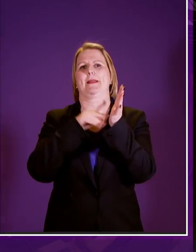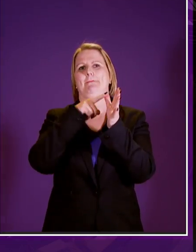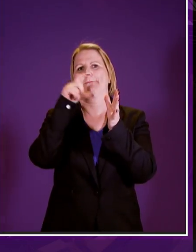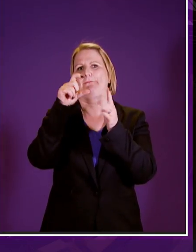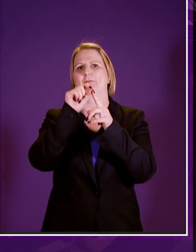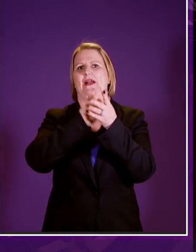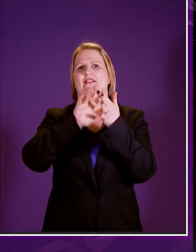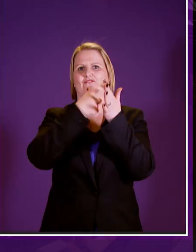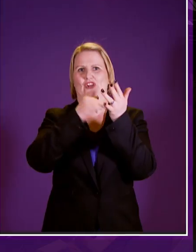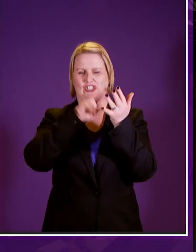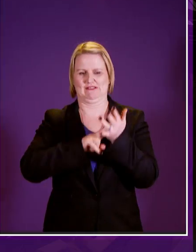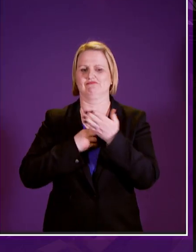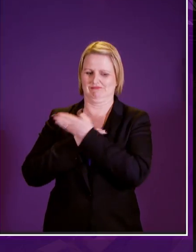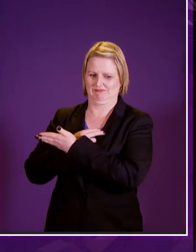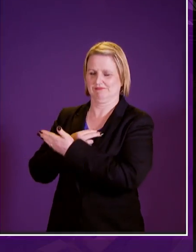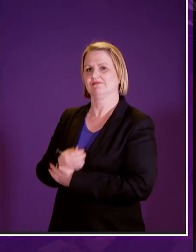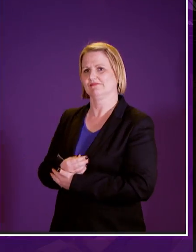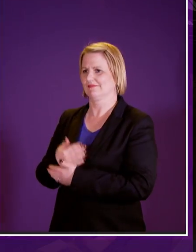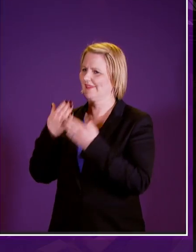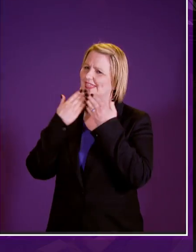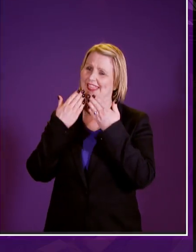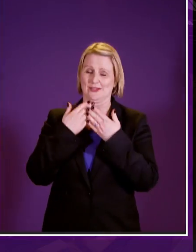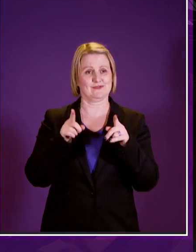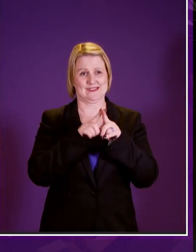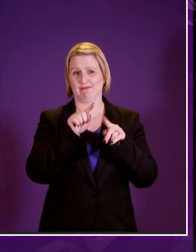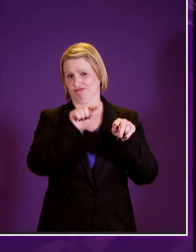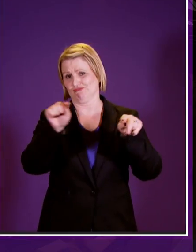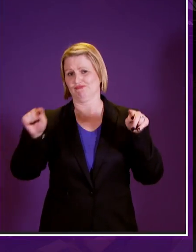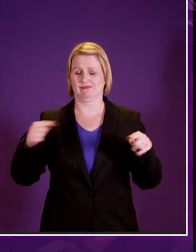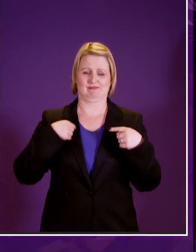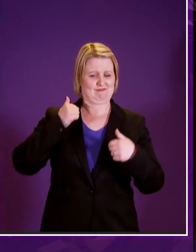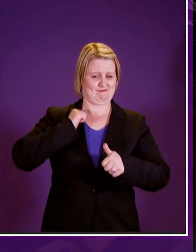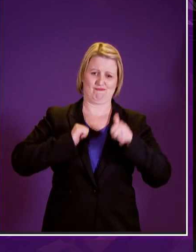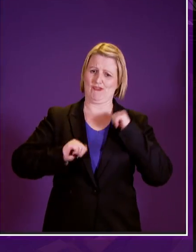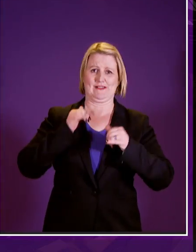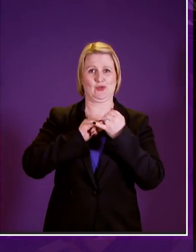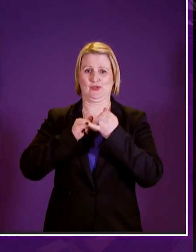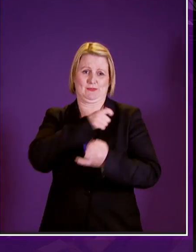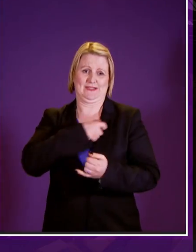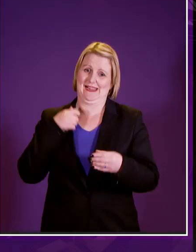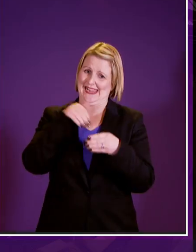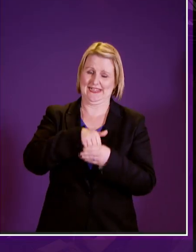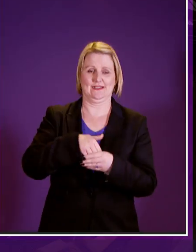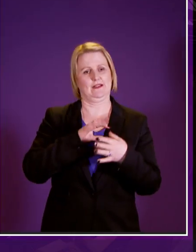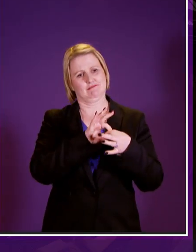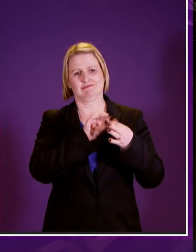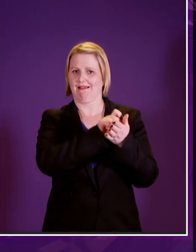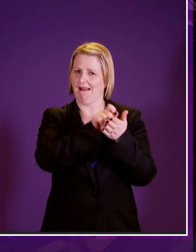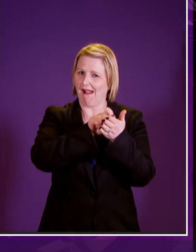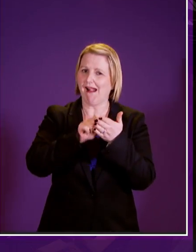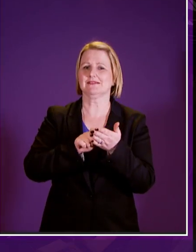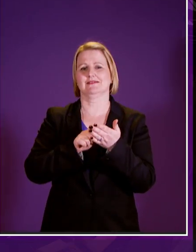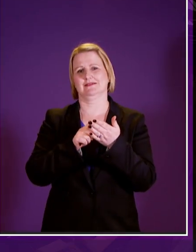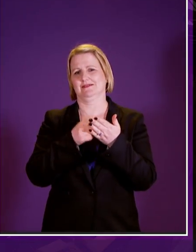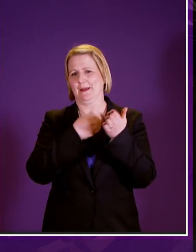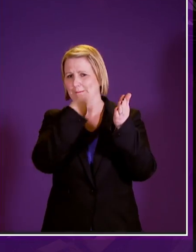others i feel a great deal of pride today a great deal of pride to have been a member of the social security committee to have worked with the clerks who've helped us so much to have worked